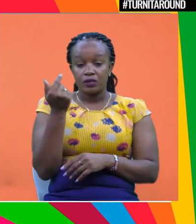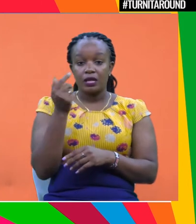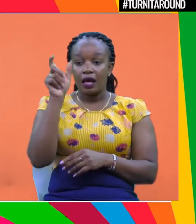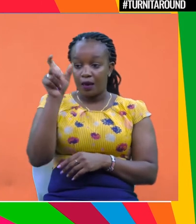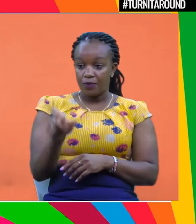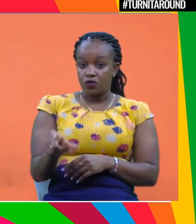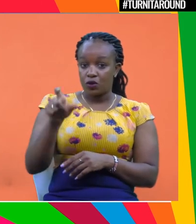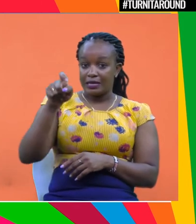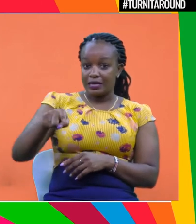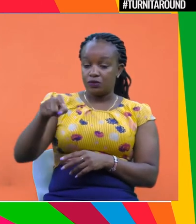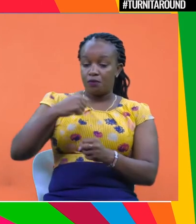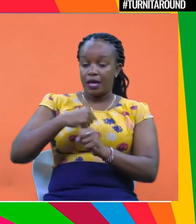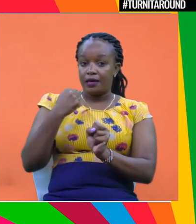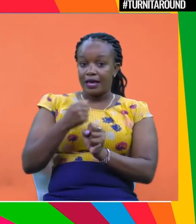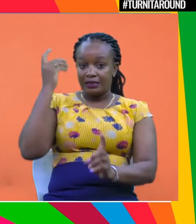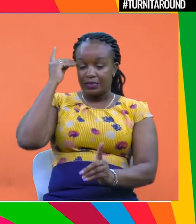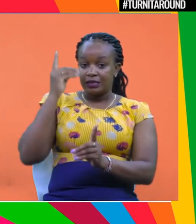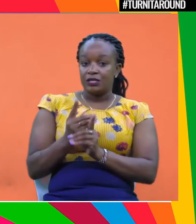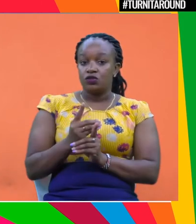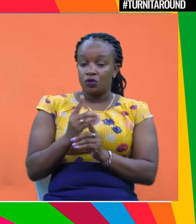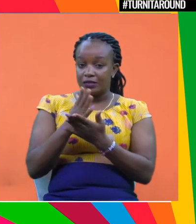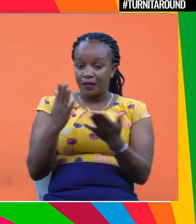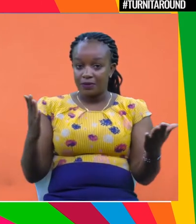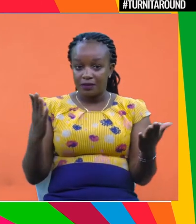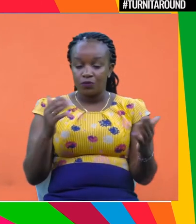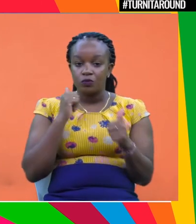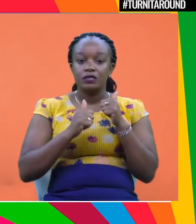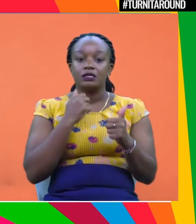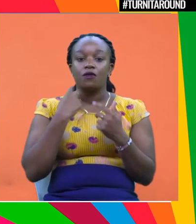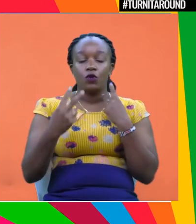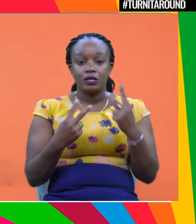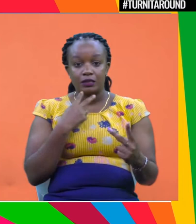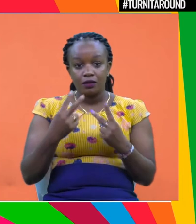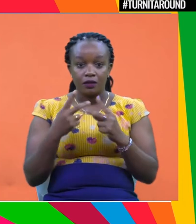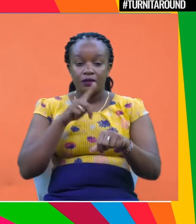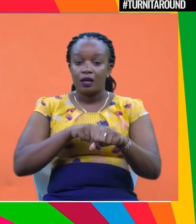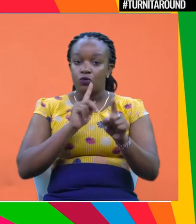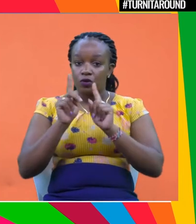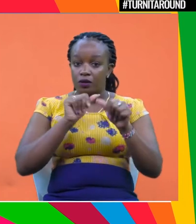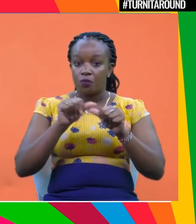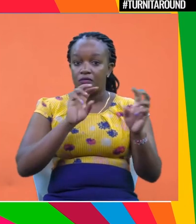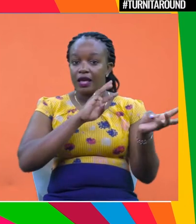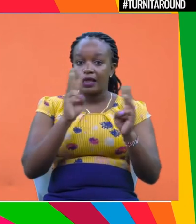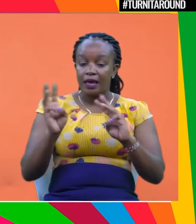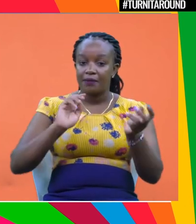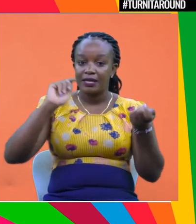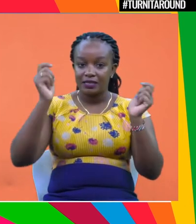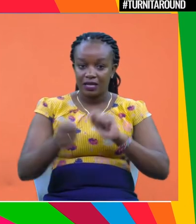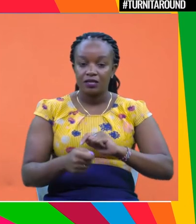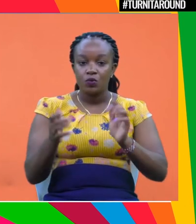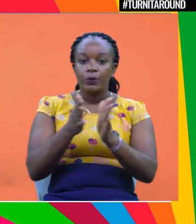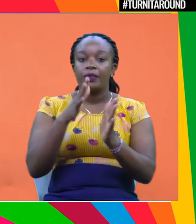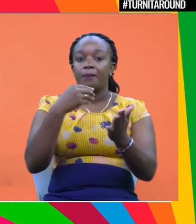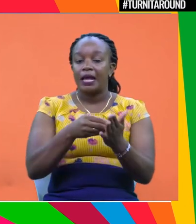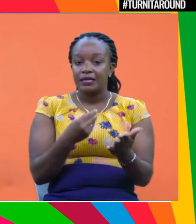somebody needs to make a decision on something and that's a voice. And so what we're talking about here for climate change and the scope of the